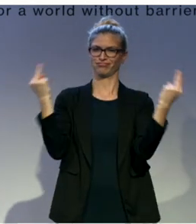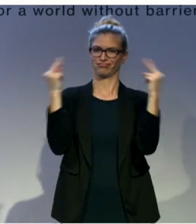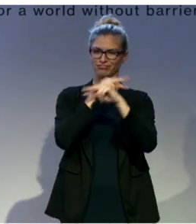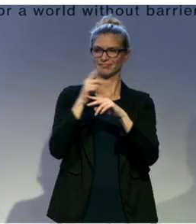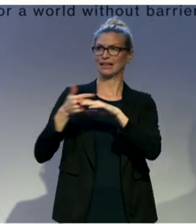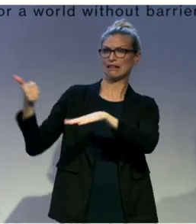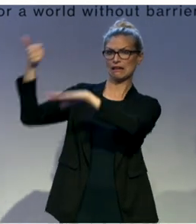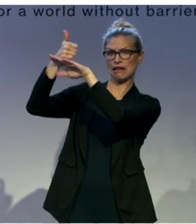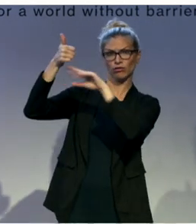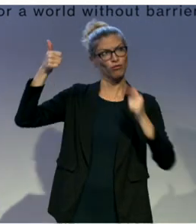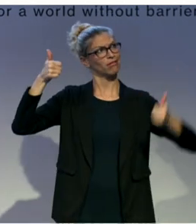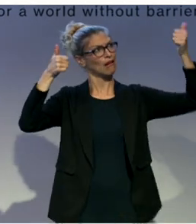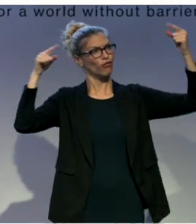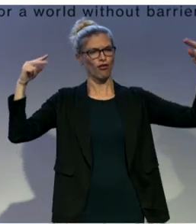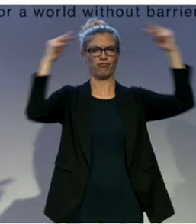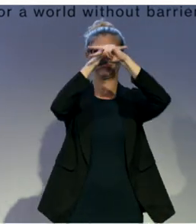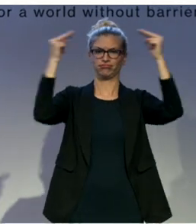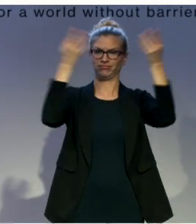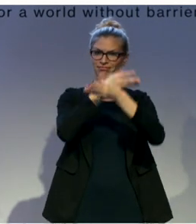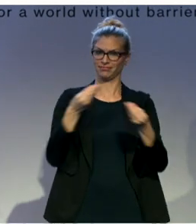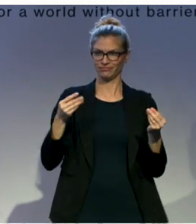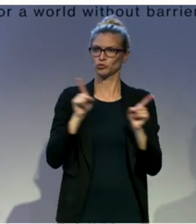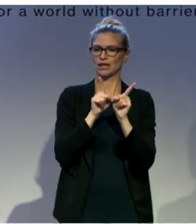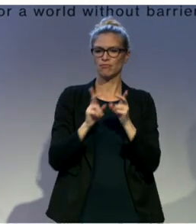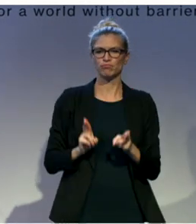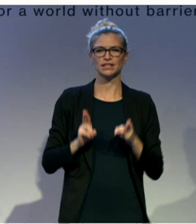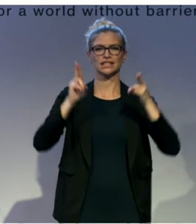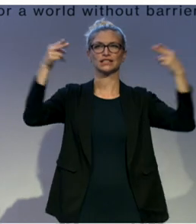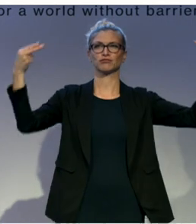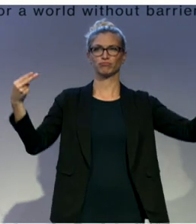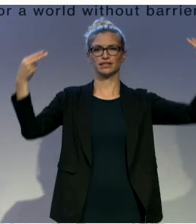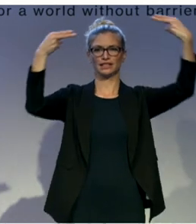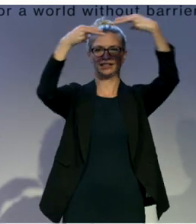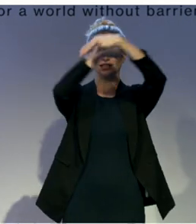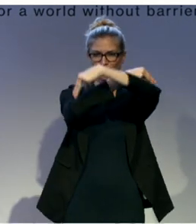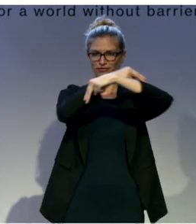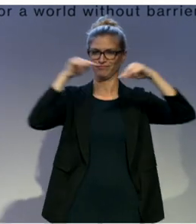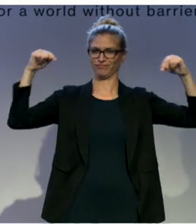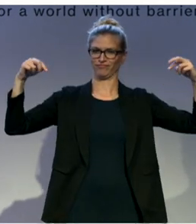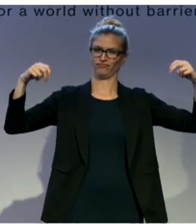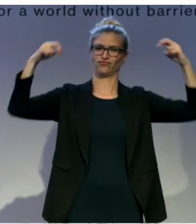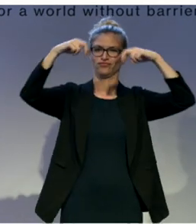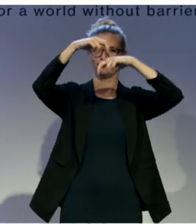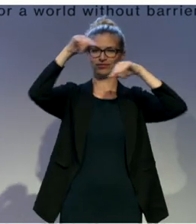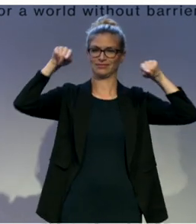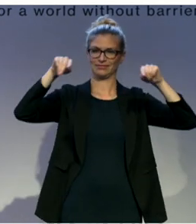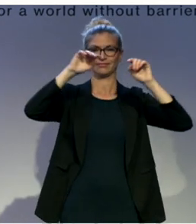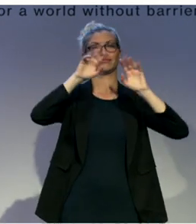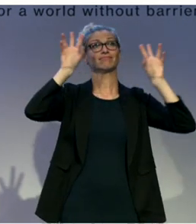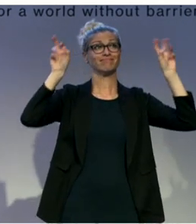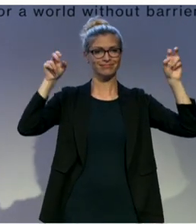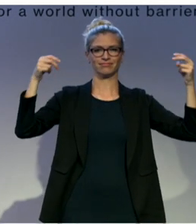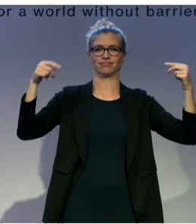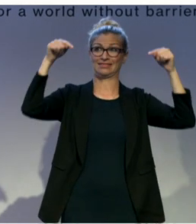We're bridging this together with inclusive scientific diplomacy. Scientific diplomacy is doing a collaborative